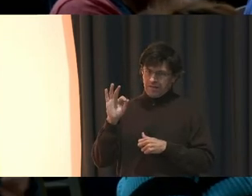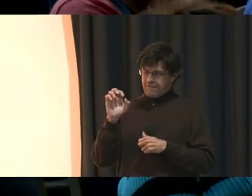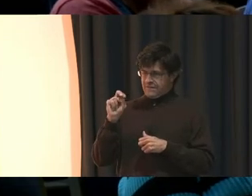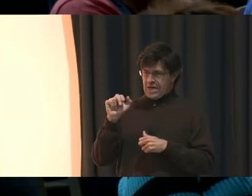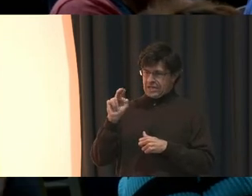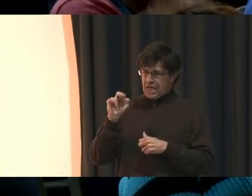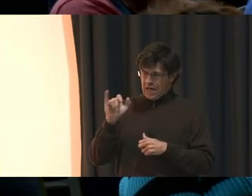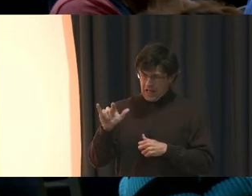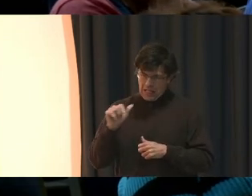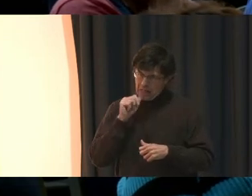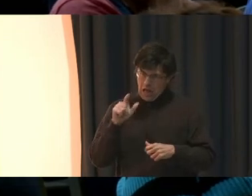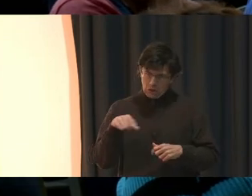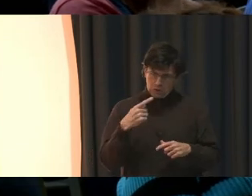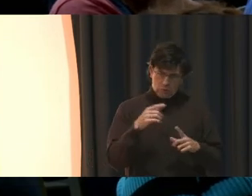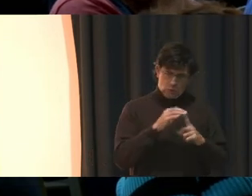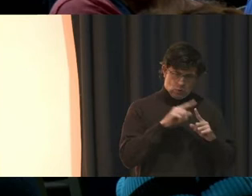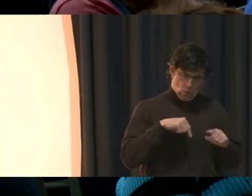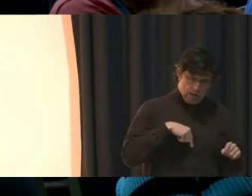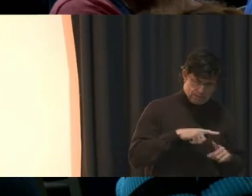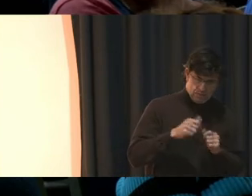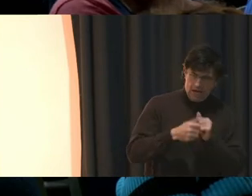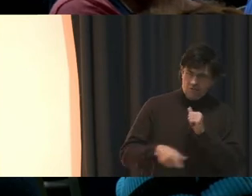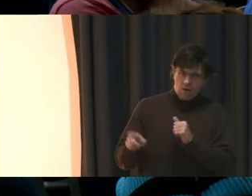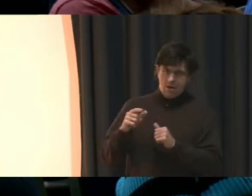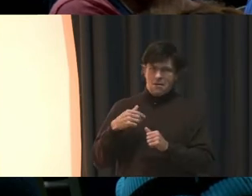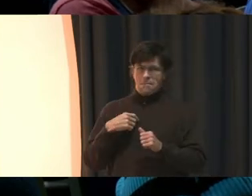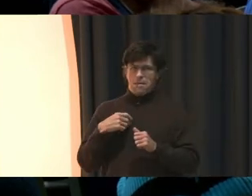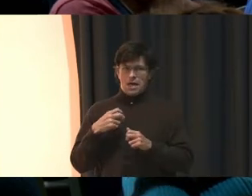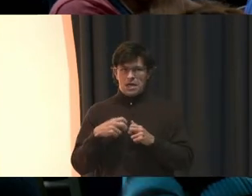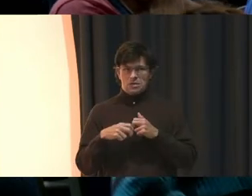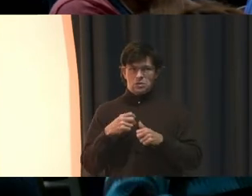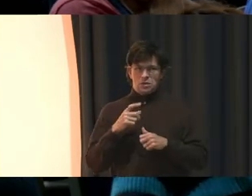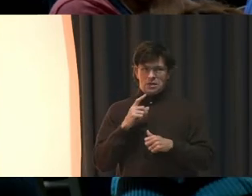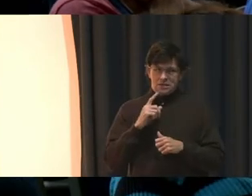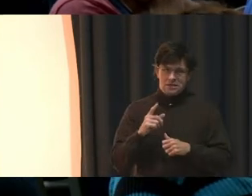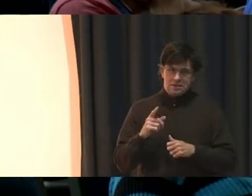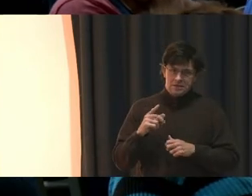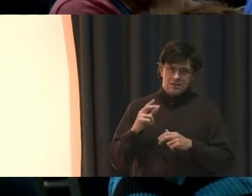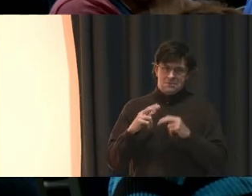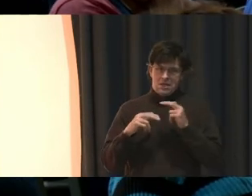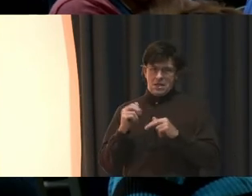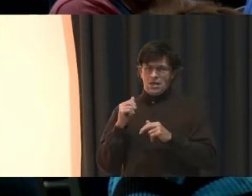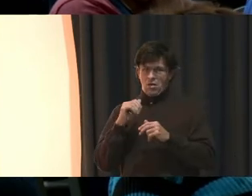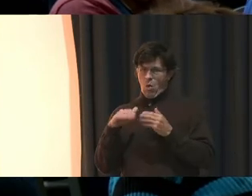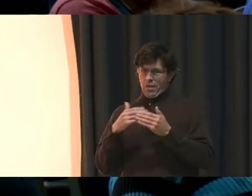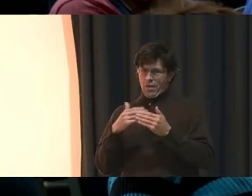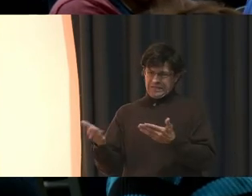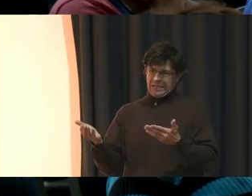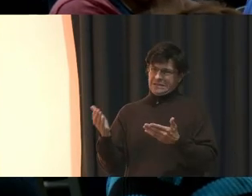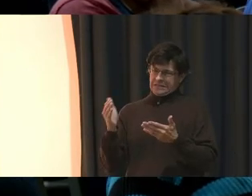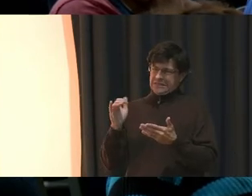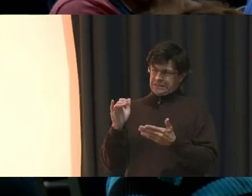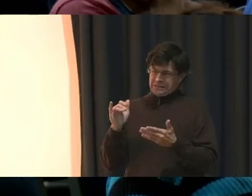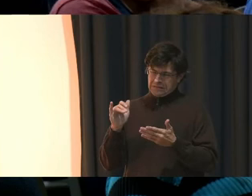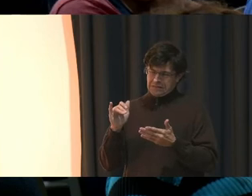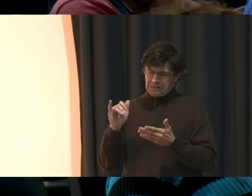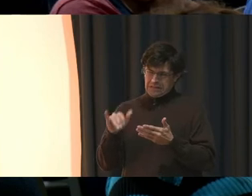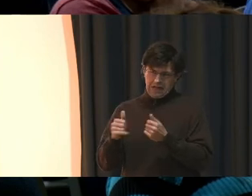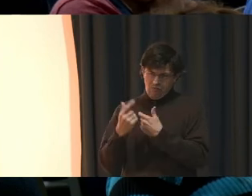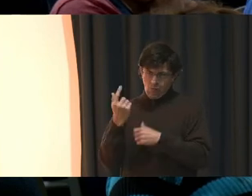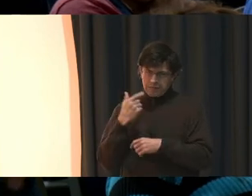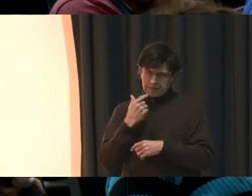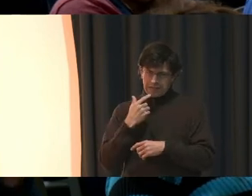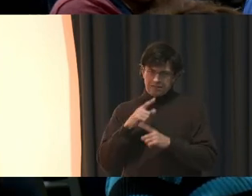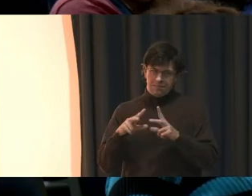us, but everywhere. My concern is accountability. I'm not going to restate all the things that everybody has said. But I'm very proud of